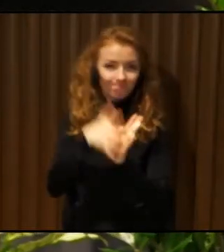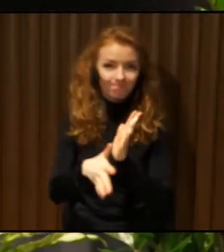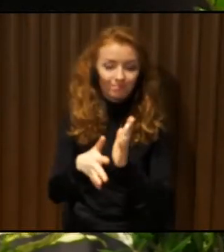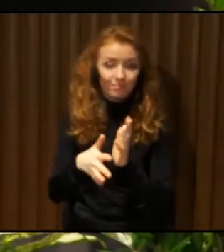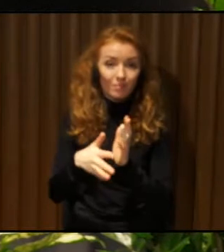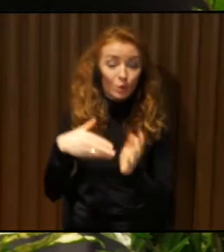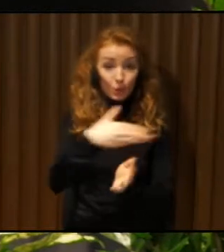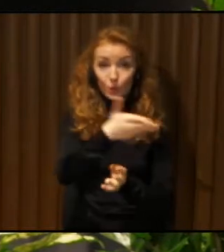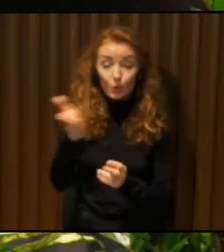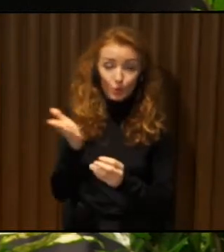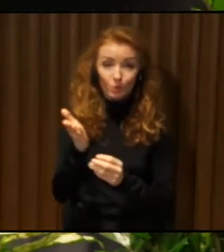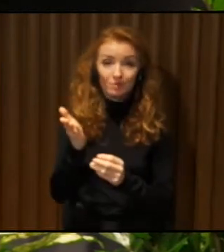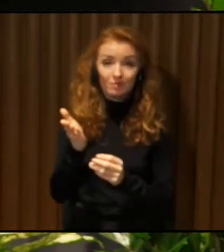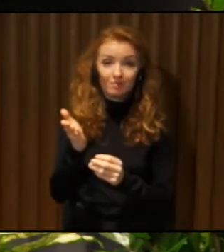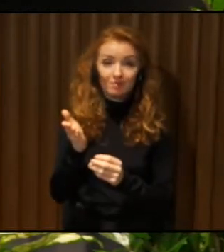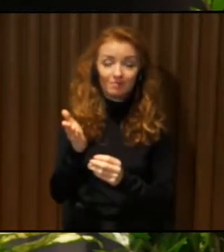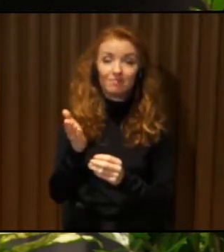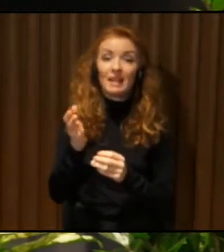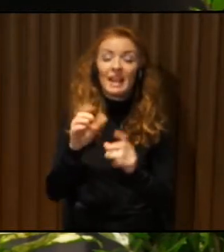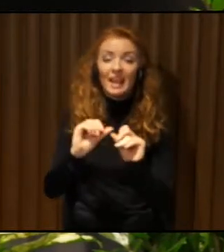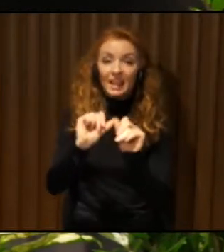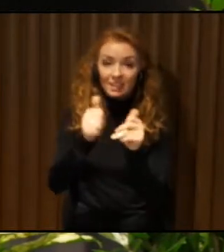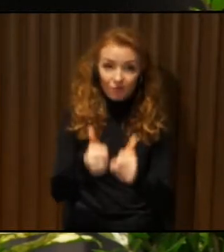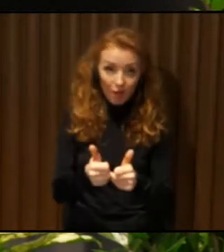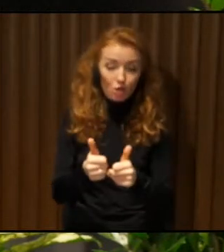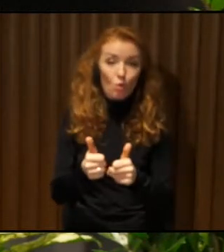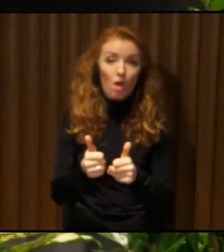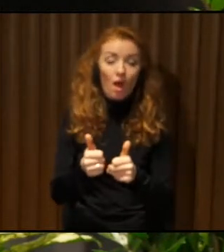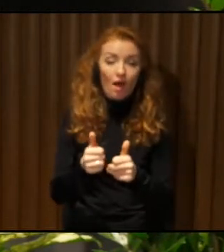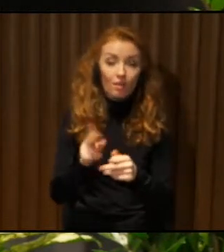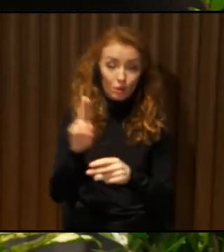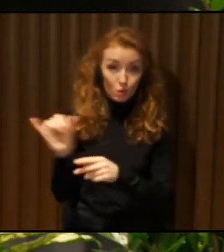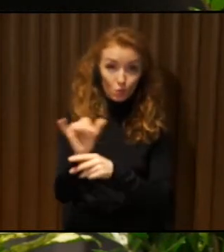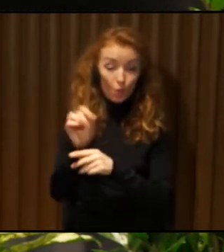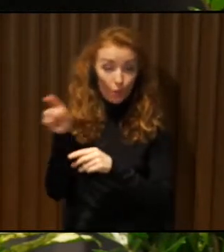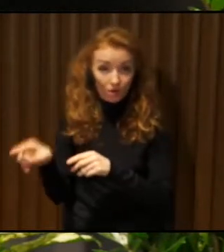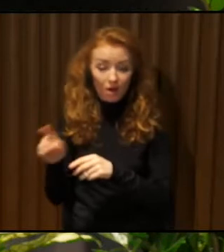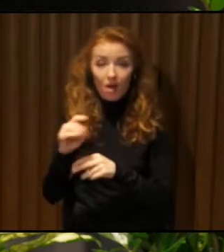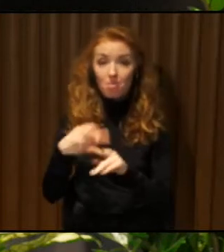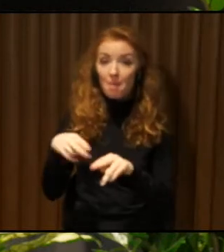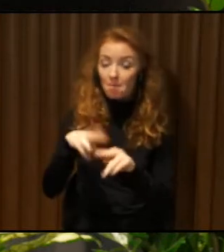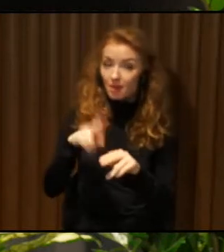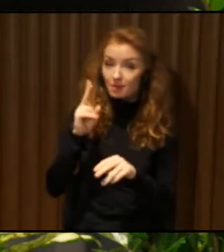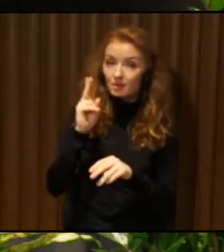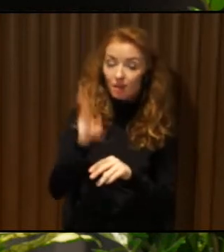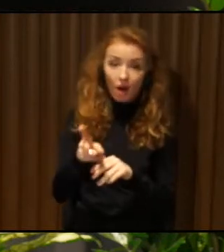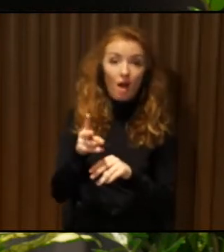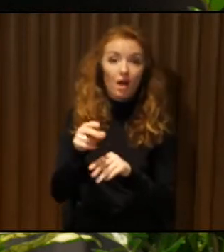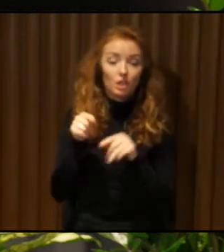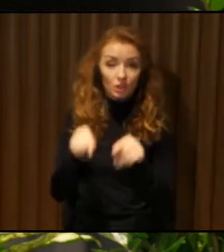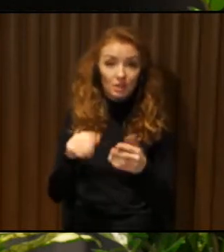in Lyon or in New York because of the size of these particular cities, even